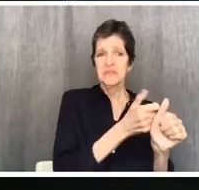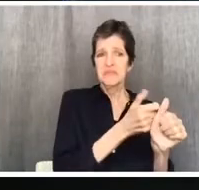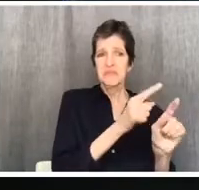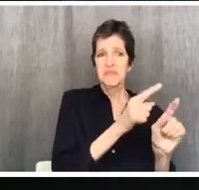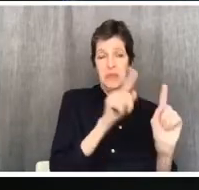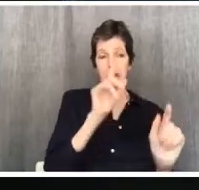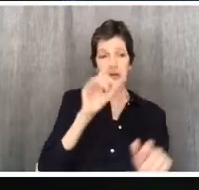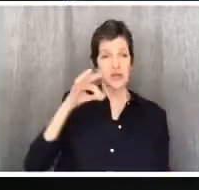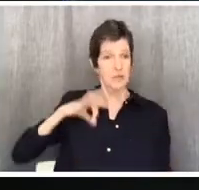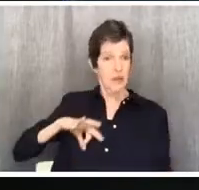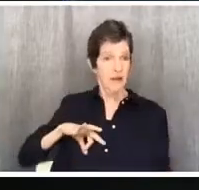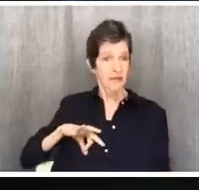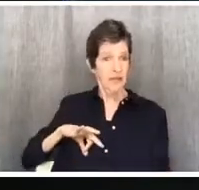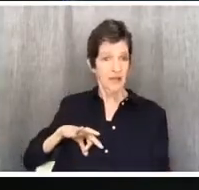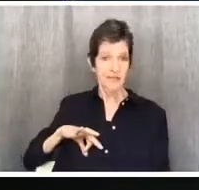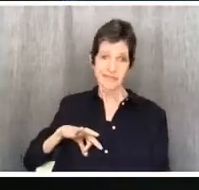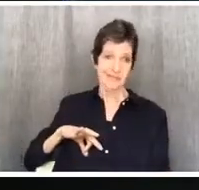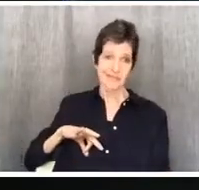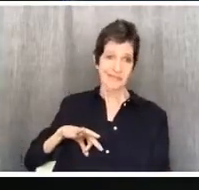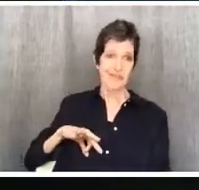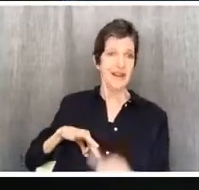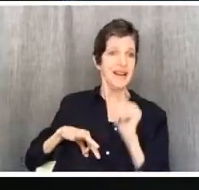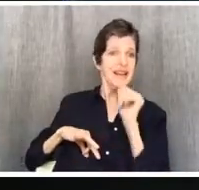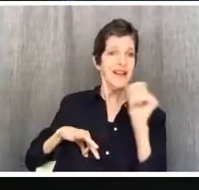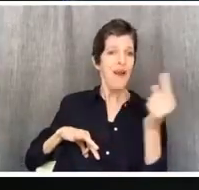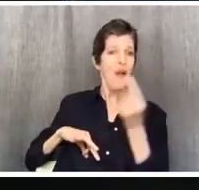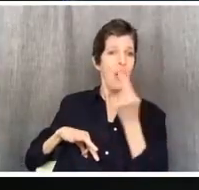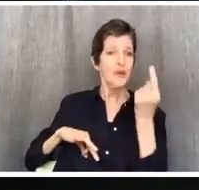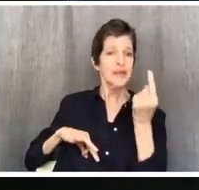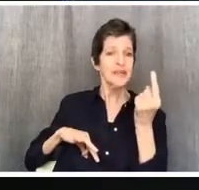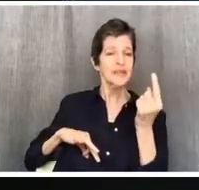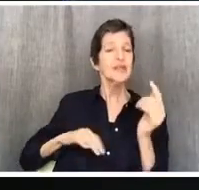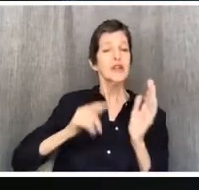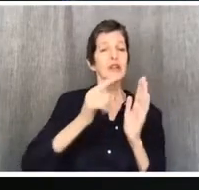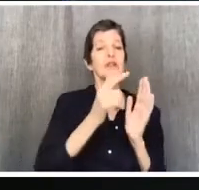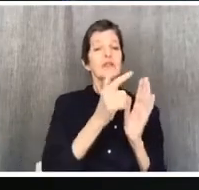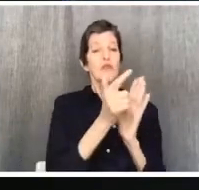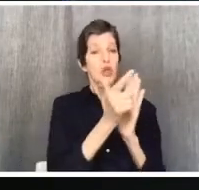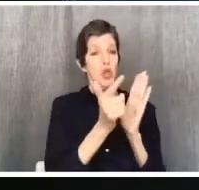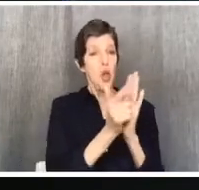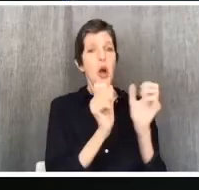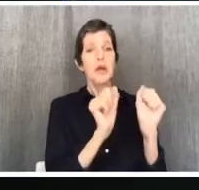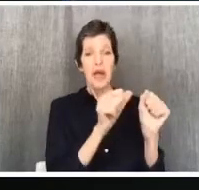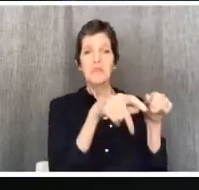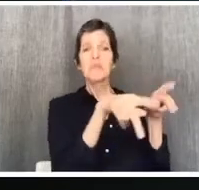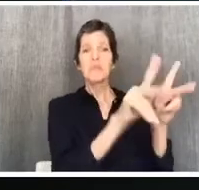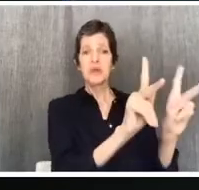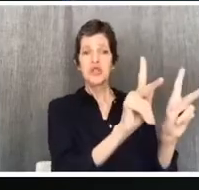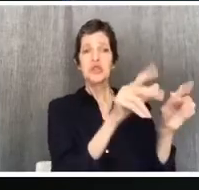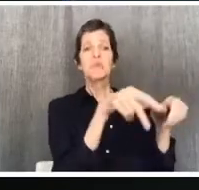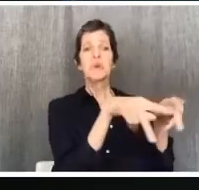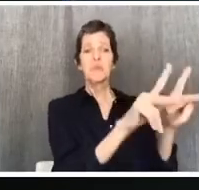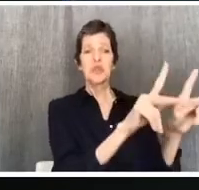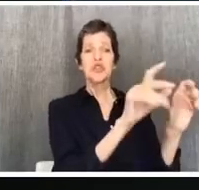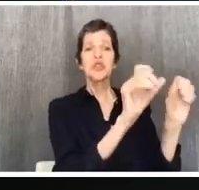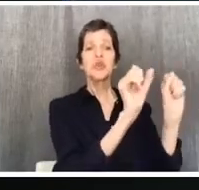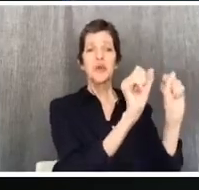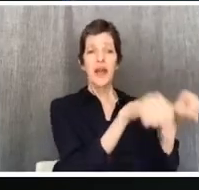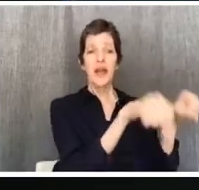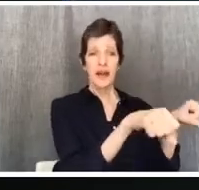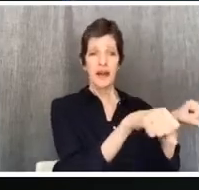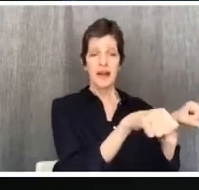all things are lawful, but not all things built up. Let no one seek his own good, but the good of his